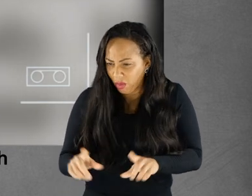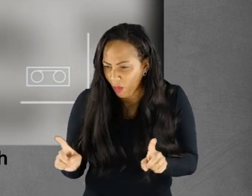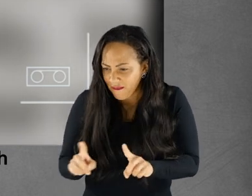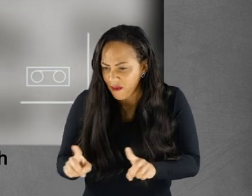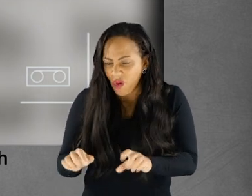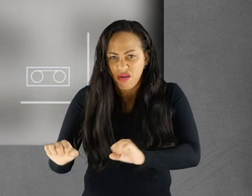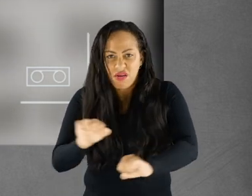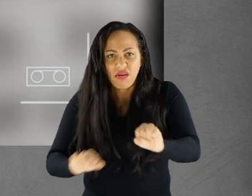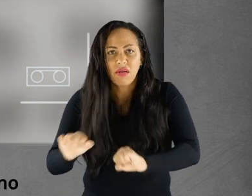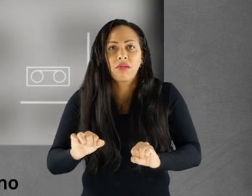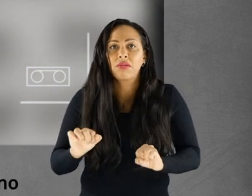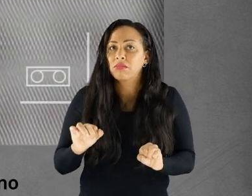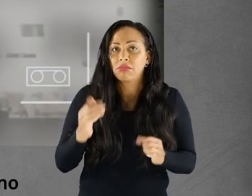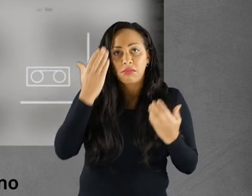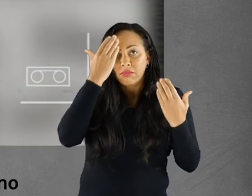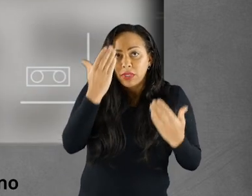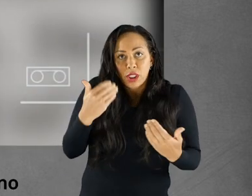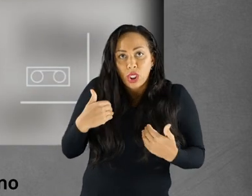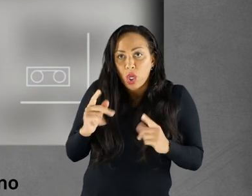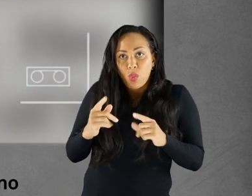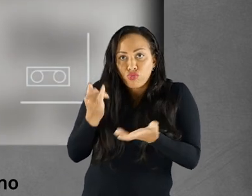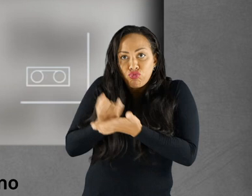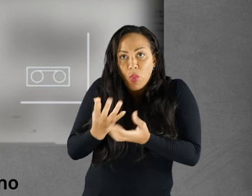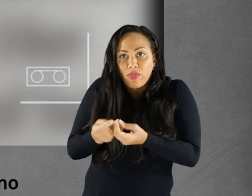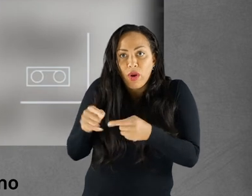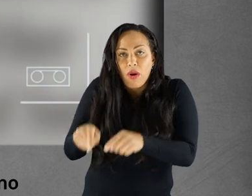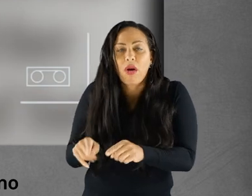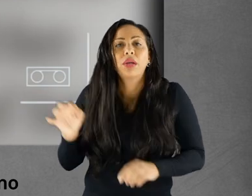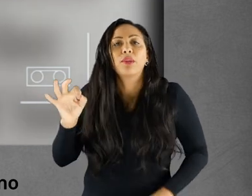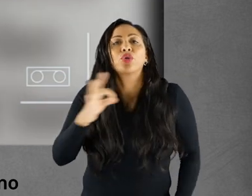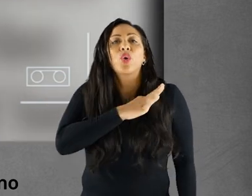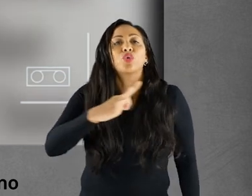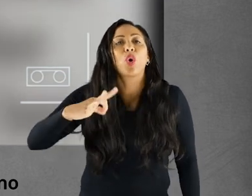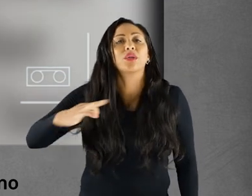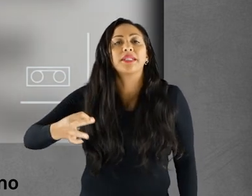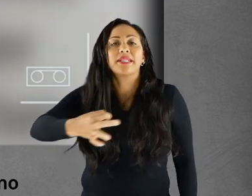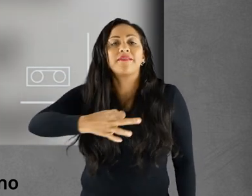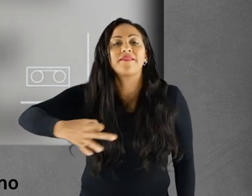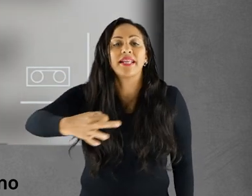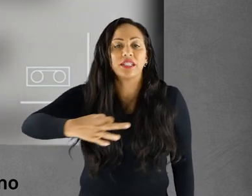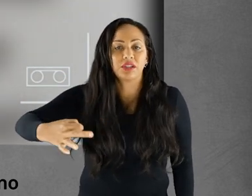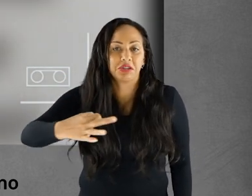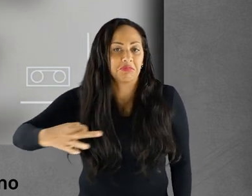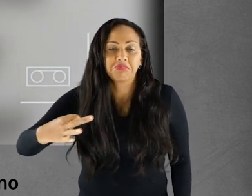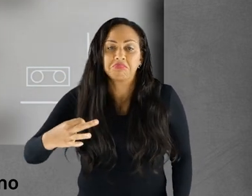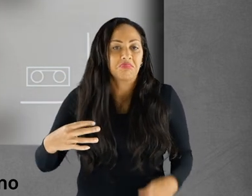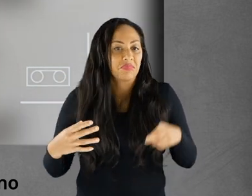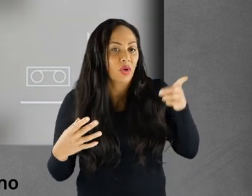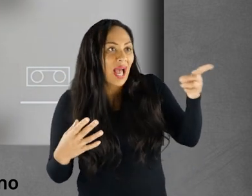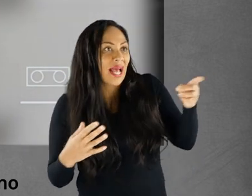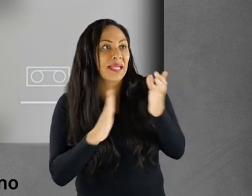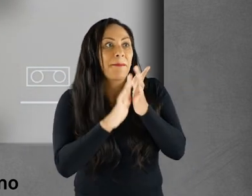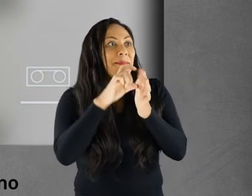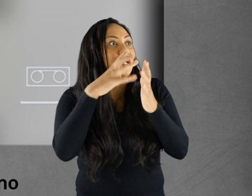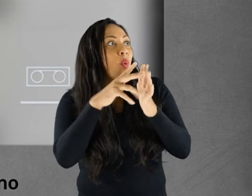just the colour of her skin, but she moved very awkwardly with uncontrollable spasms. Nobody knew what was wrong